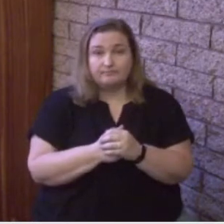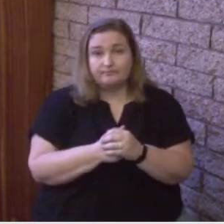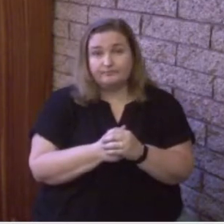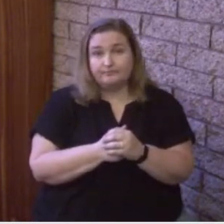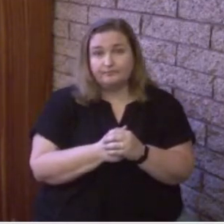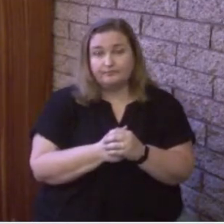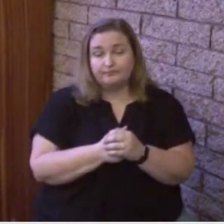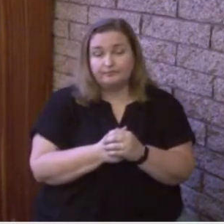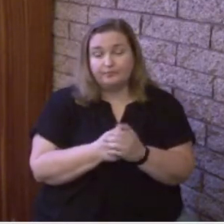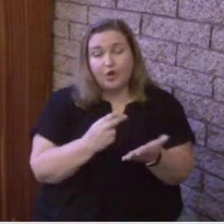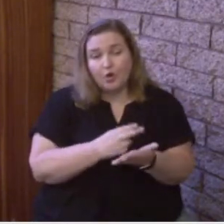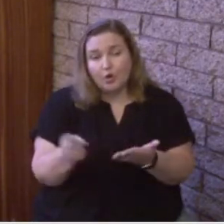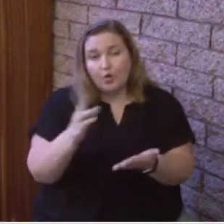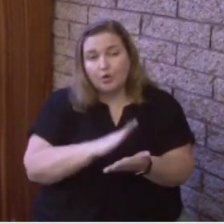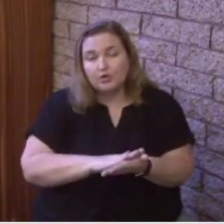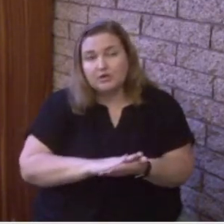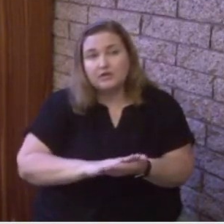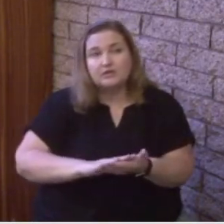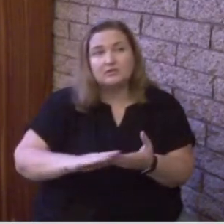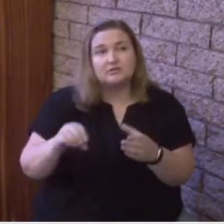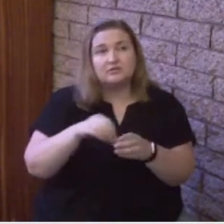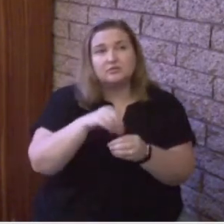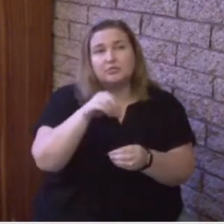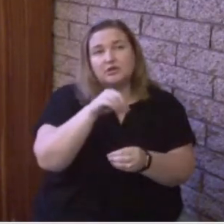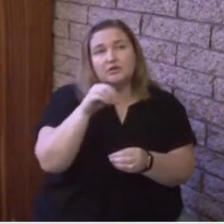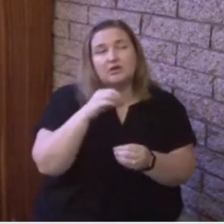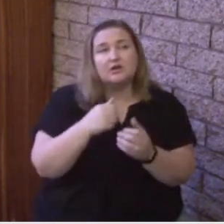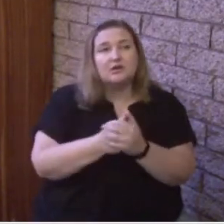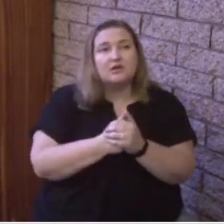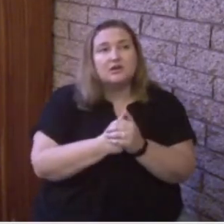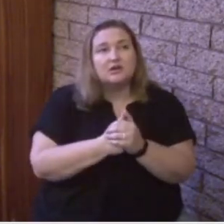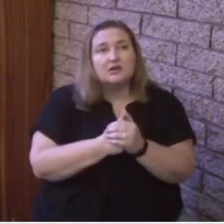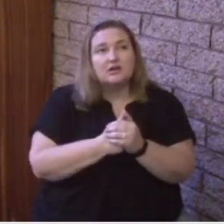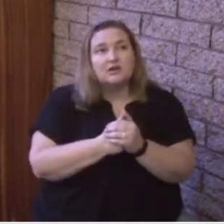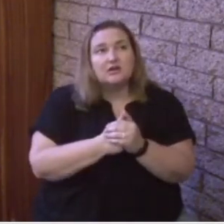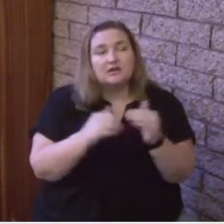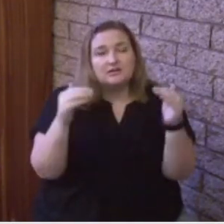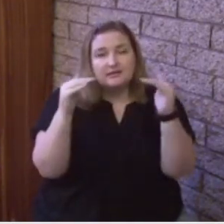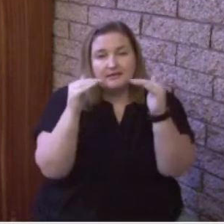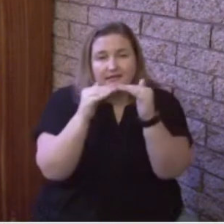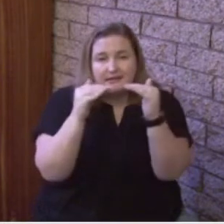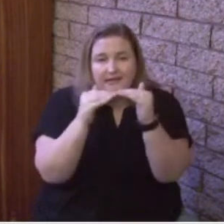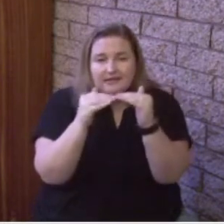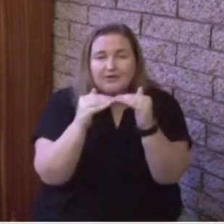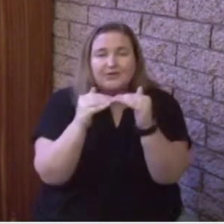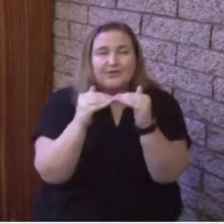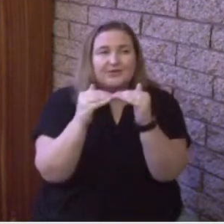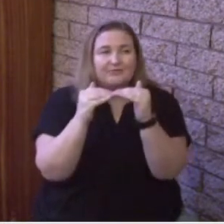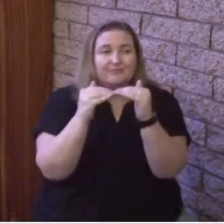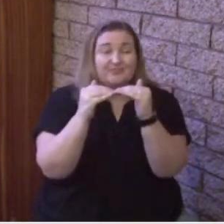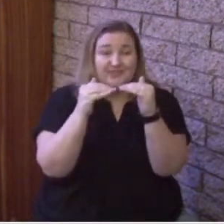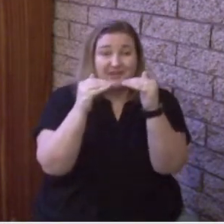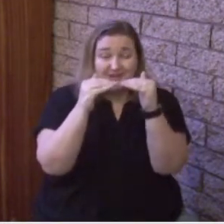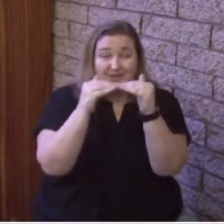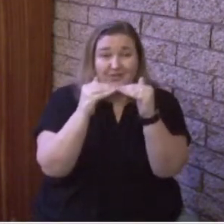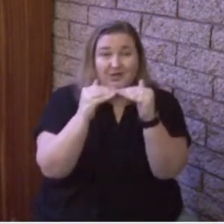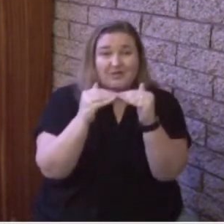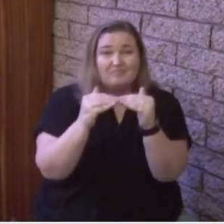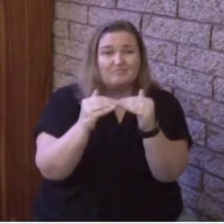The Holy Spirit is worthy of equal worship because the Holy Spirit is still God, still Jesus,